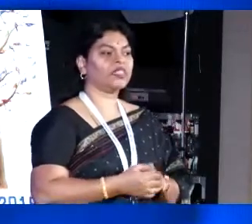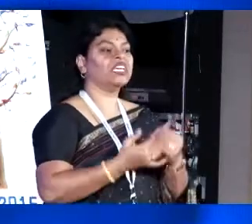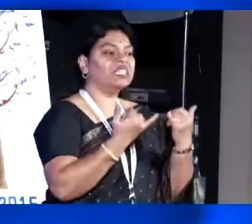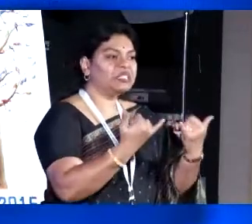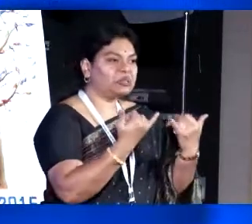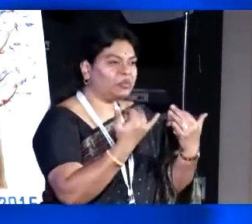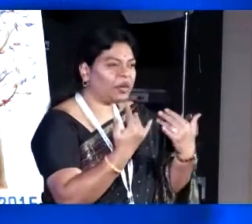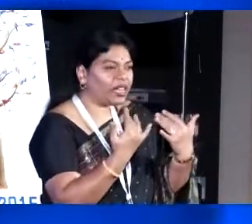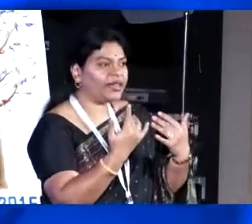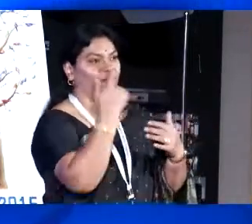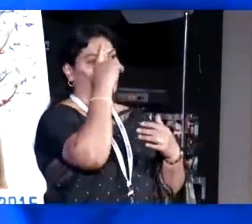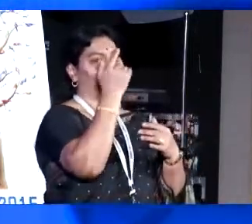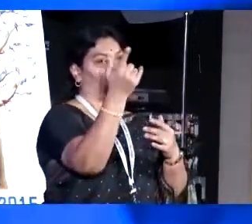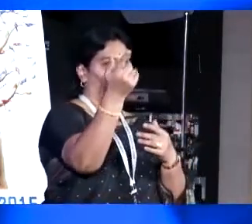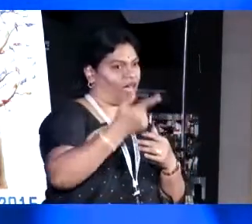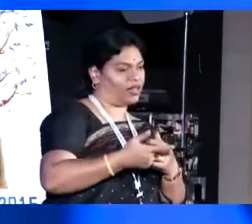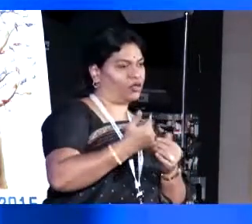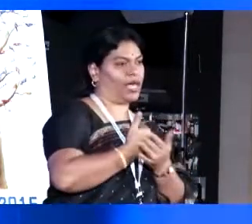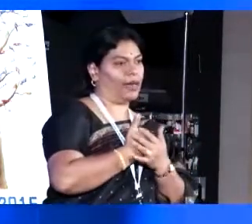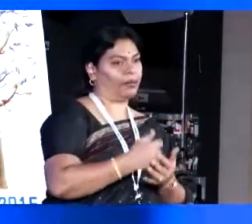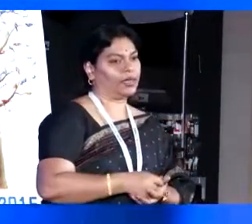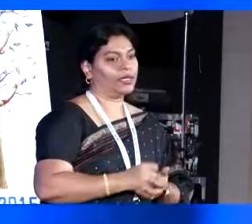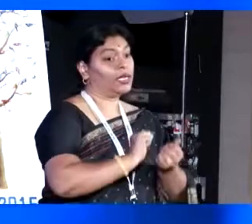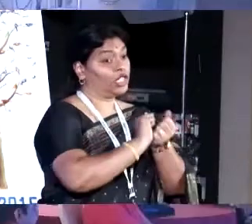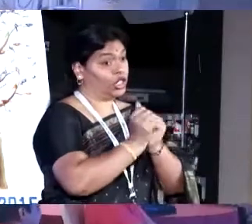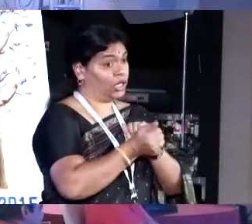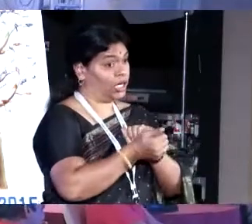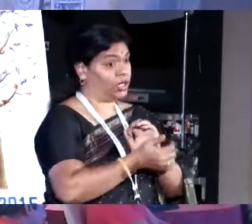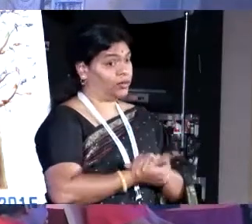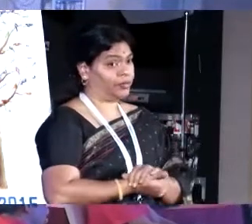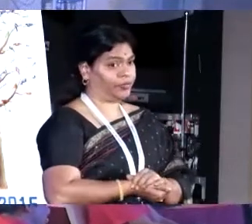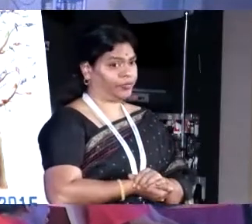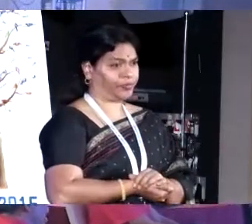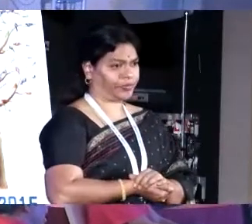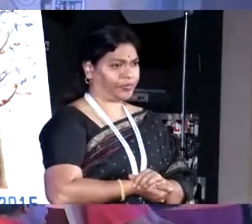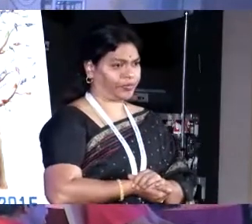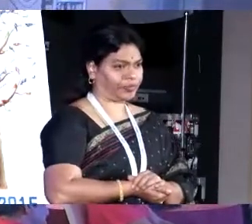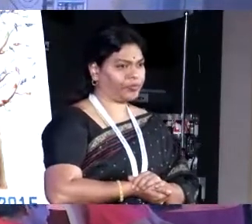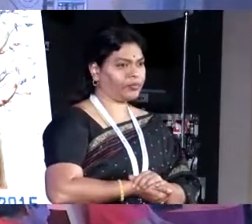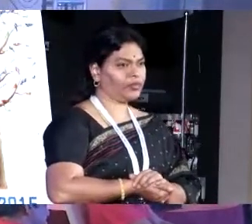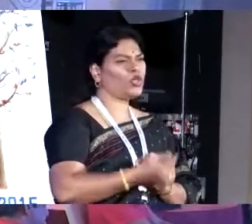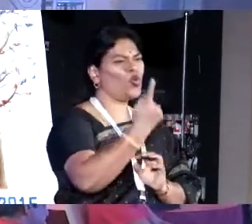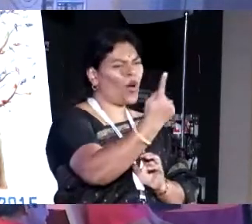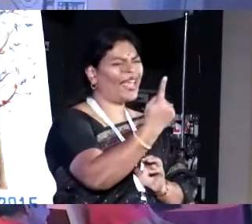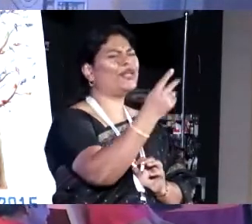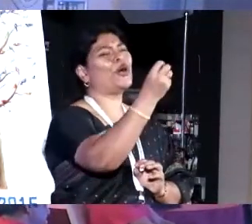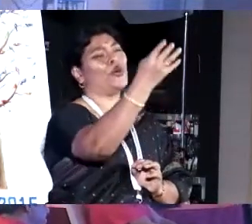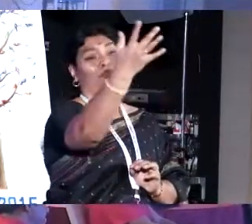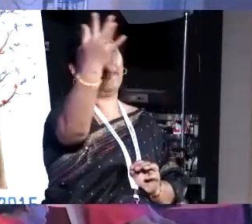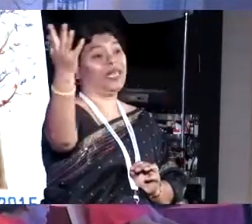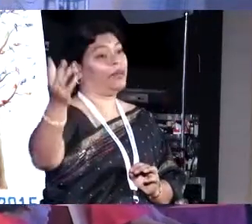He is waiting for someone, sorry, one of many,